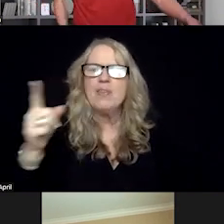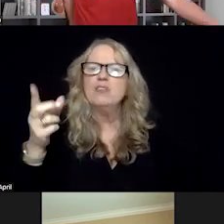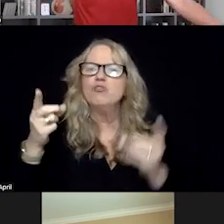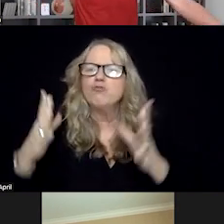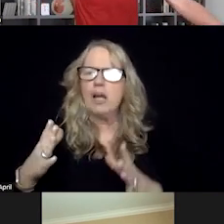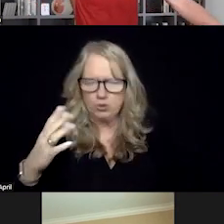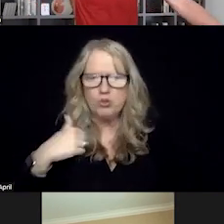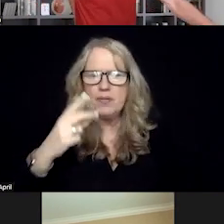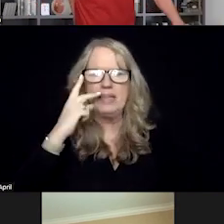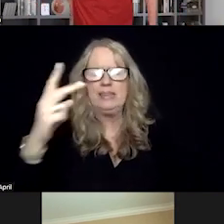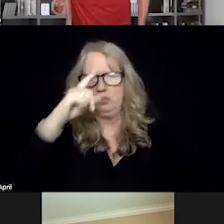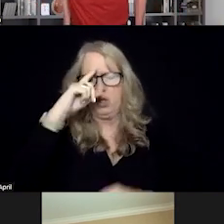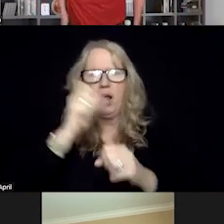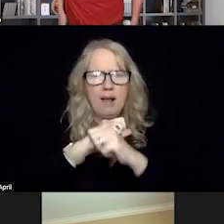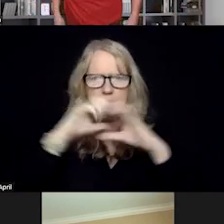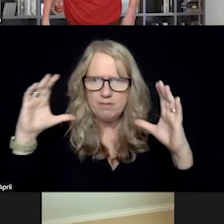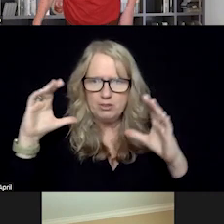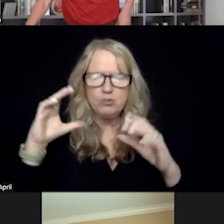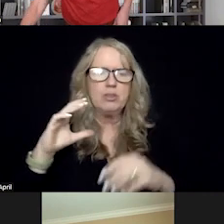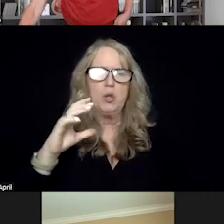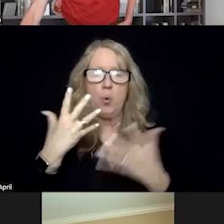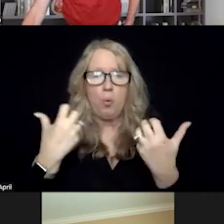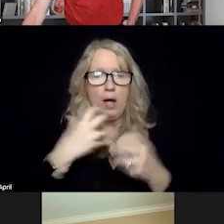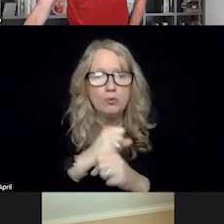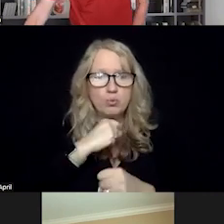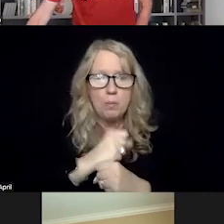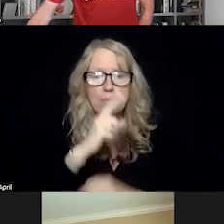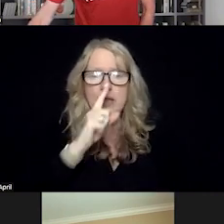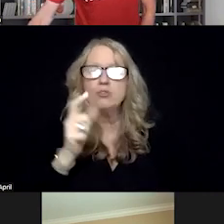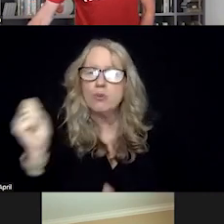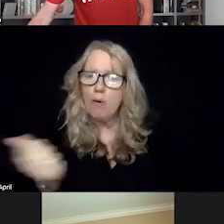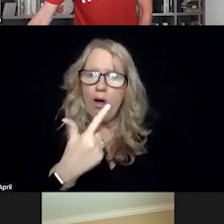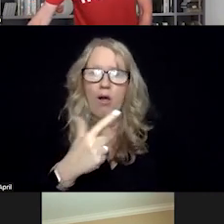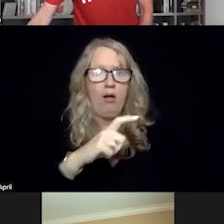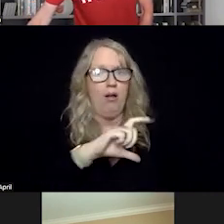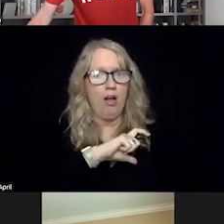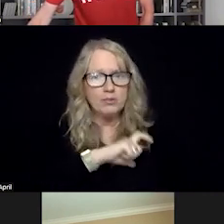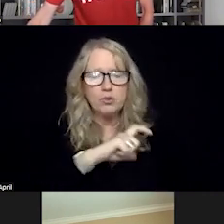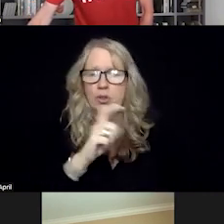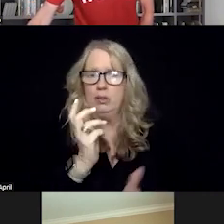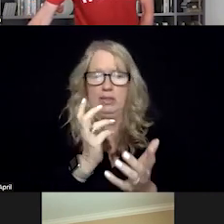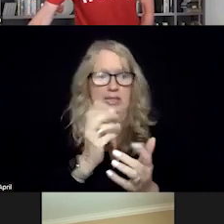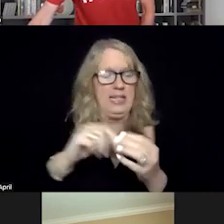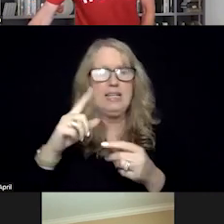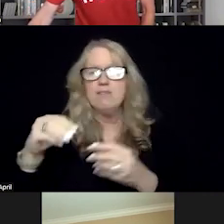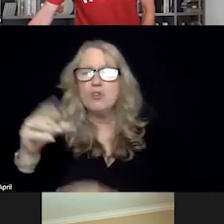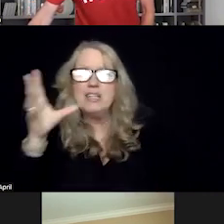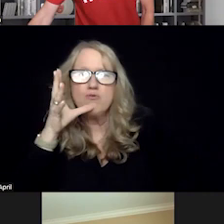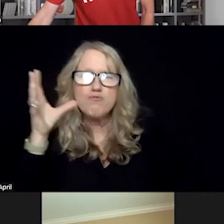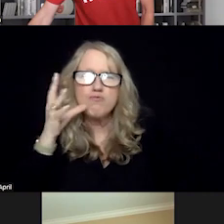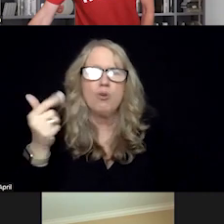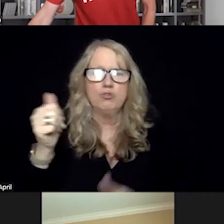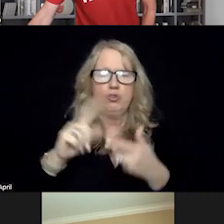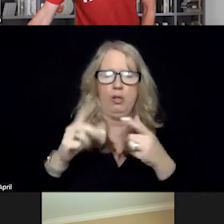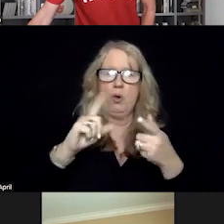saw the vision or had the vision of wanting to make sure that every officer, whether they were in very rural Georgia or urban